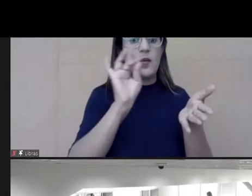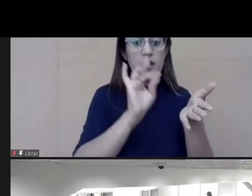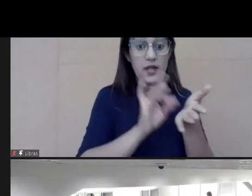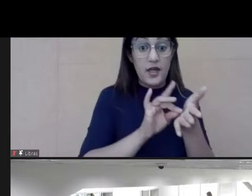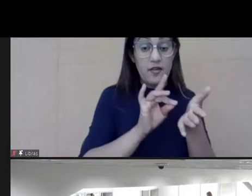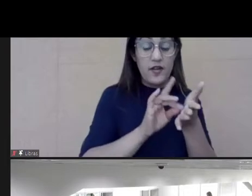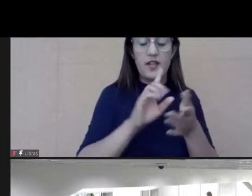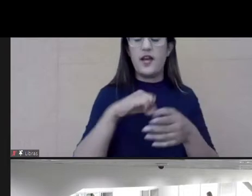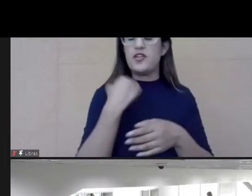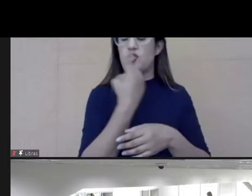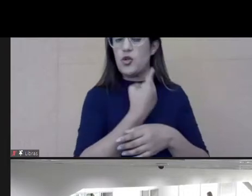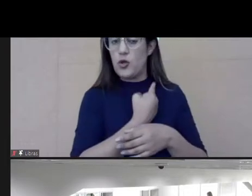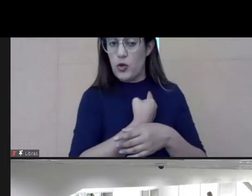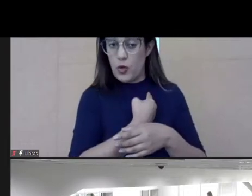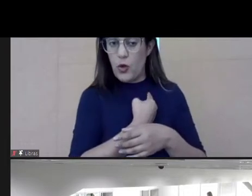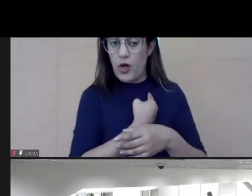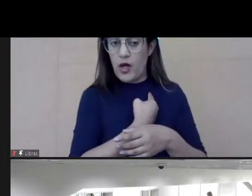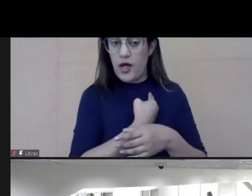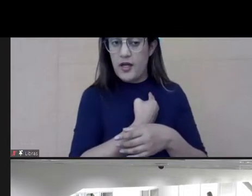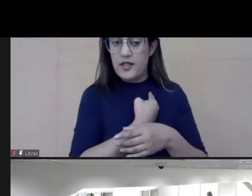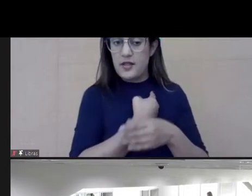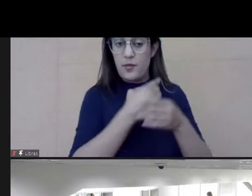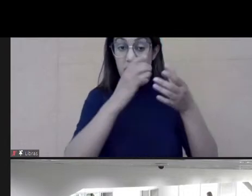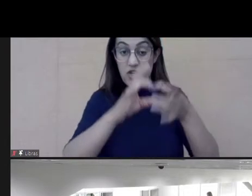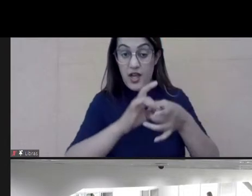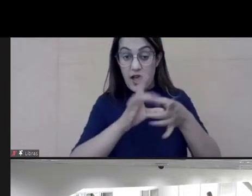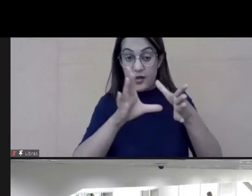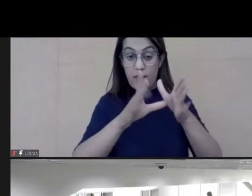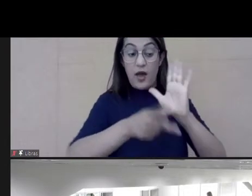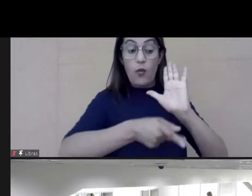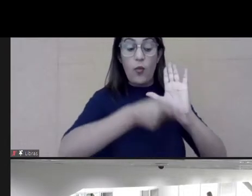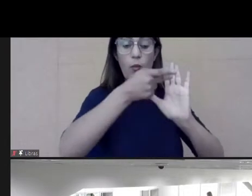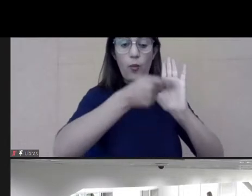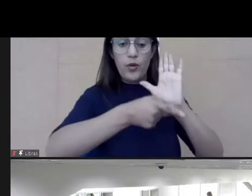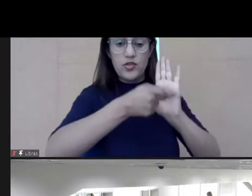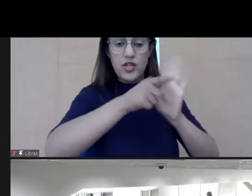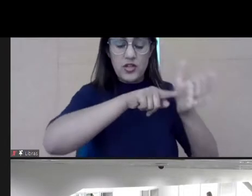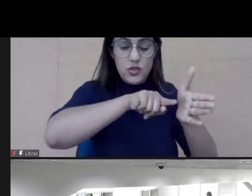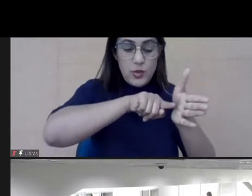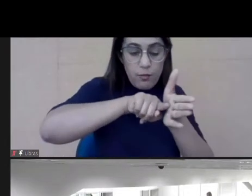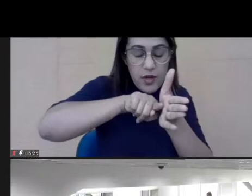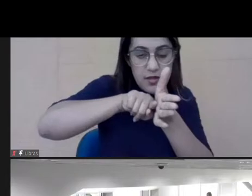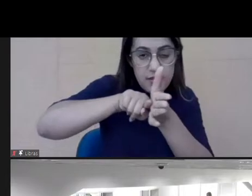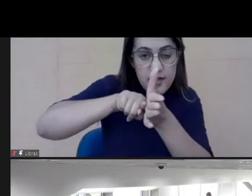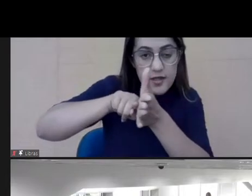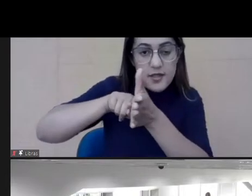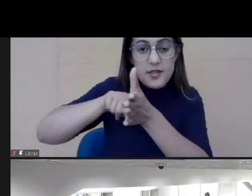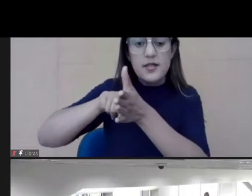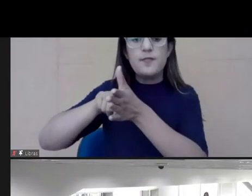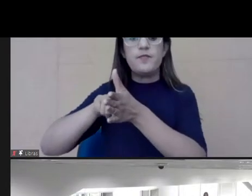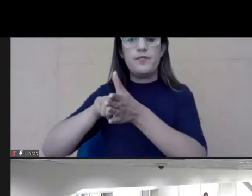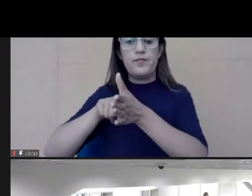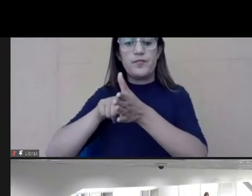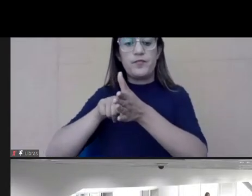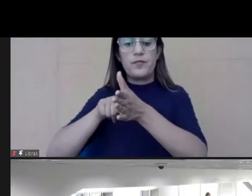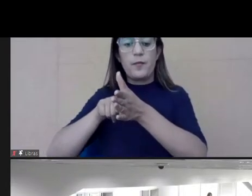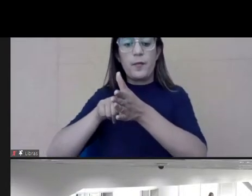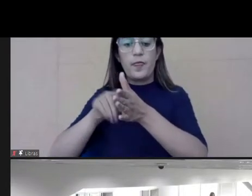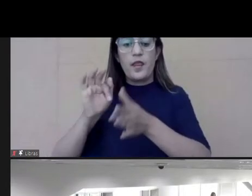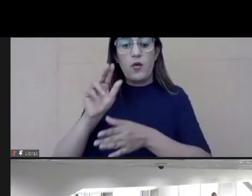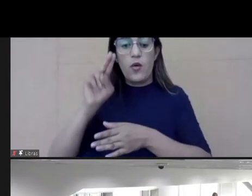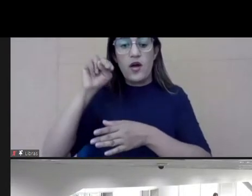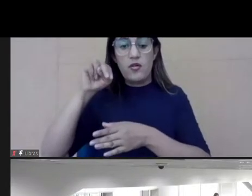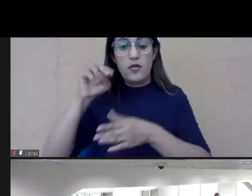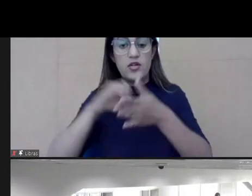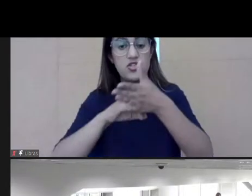a project, a research project with the Bill and Melinda Gates Foundation in January, where we